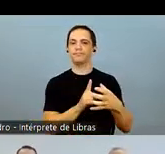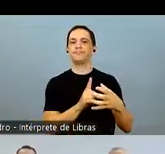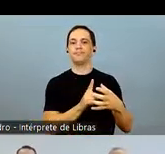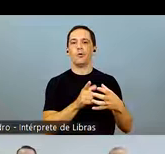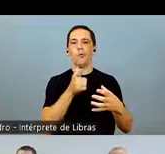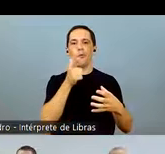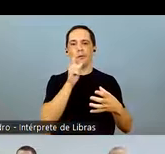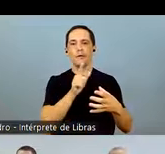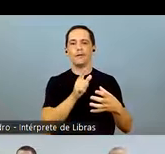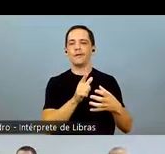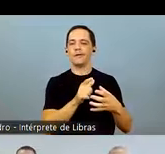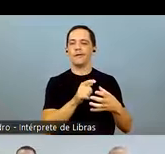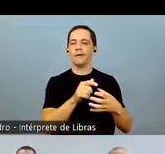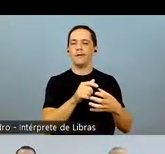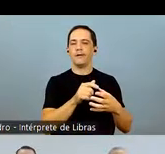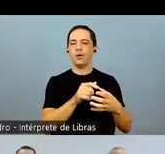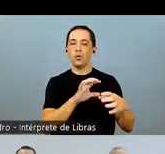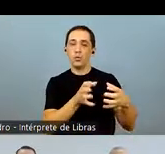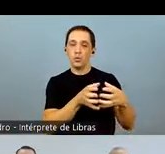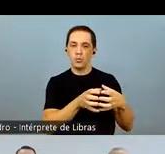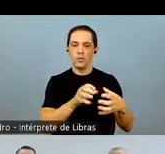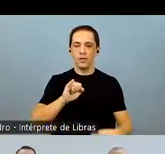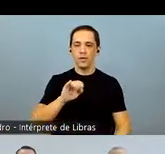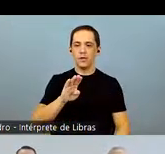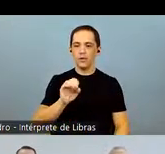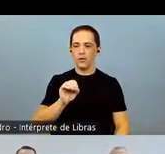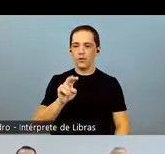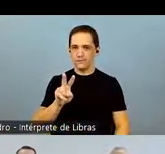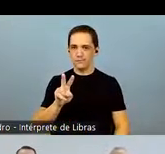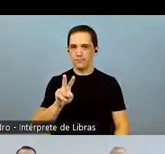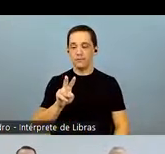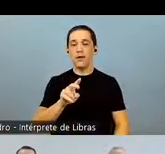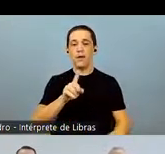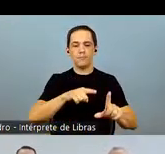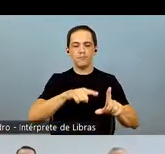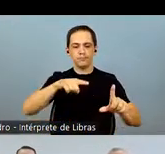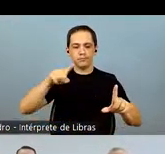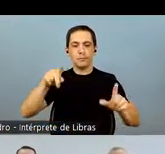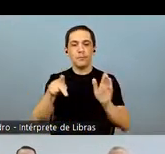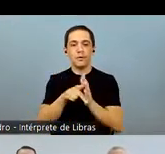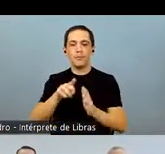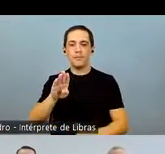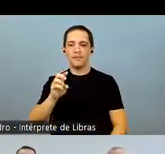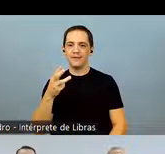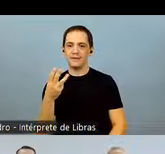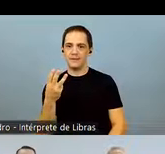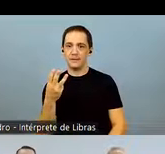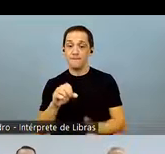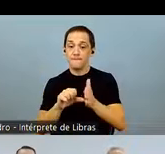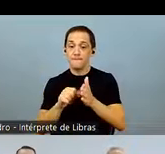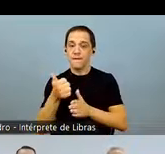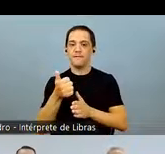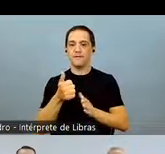In May 22, the company was added to the IBOVSPA theoretical asset portfolio,